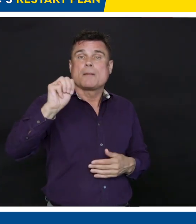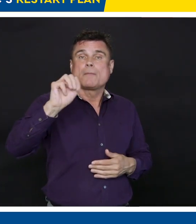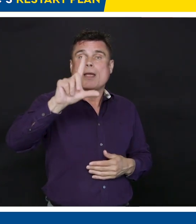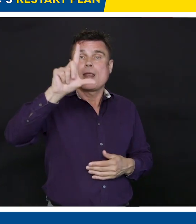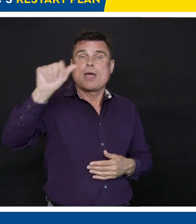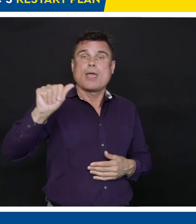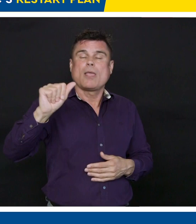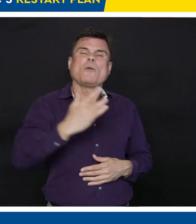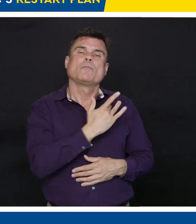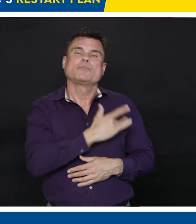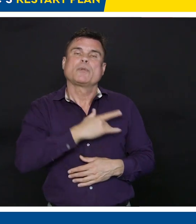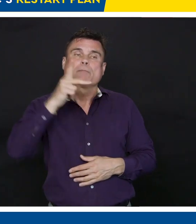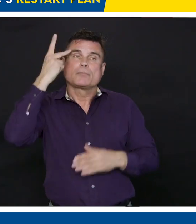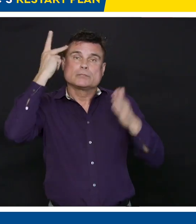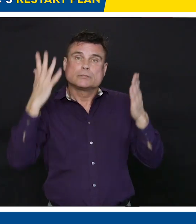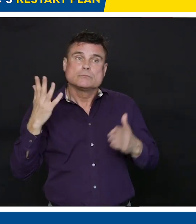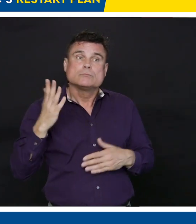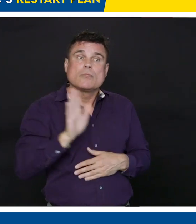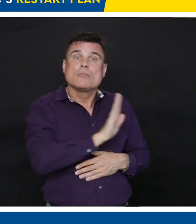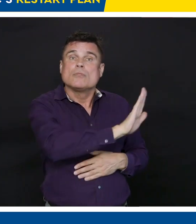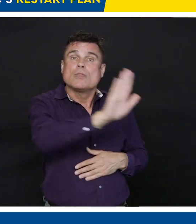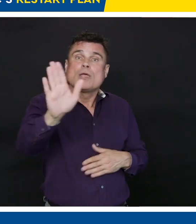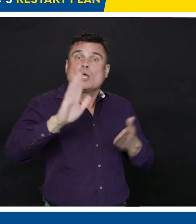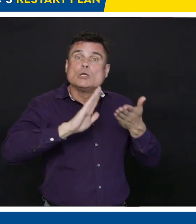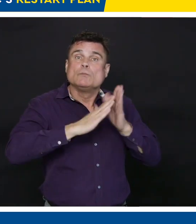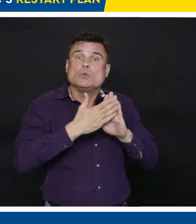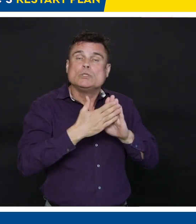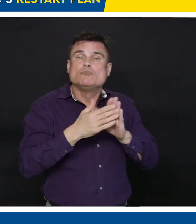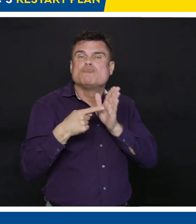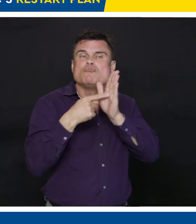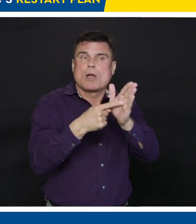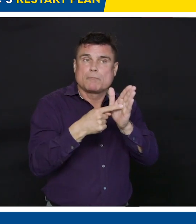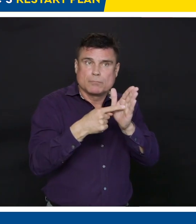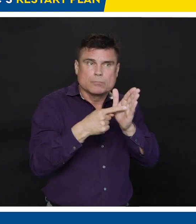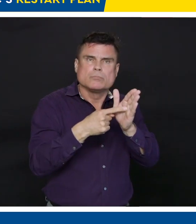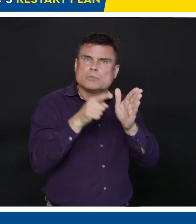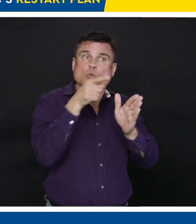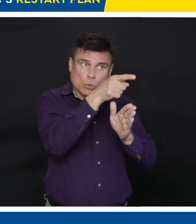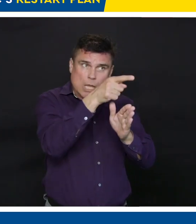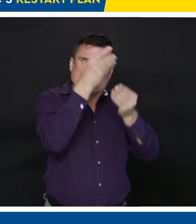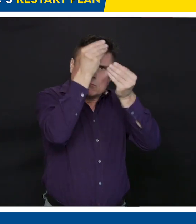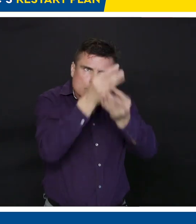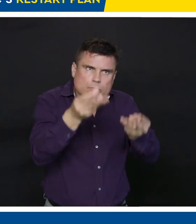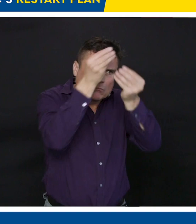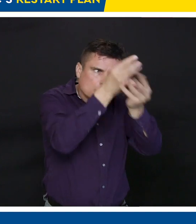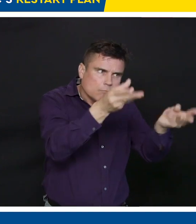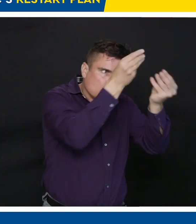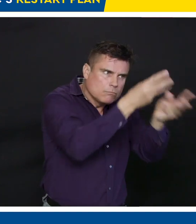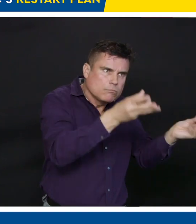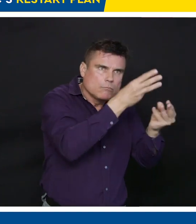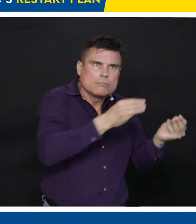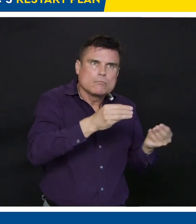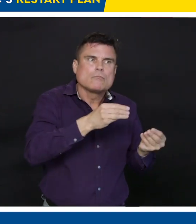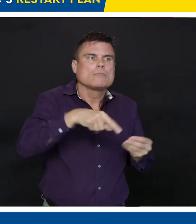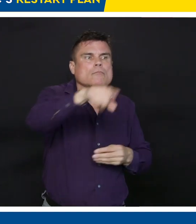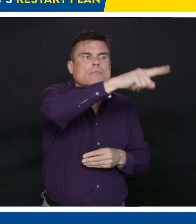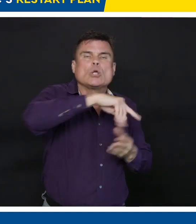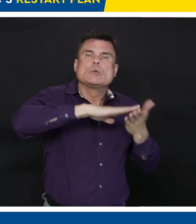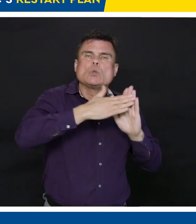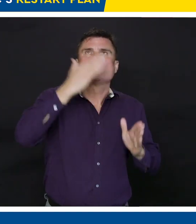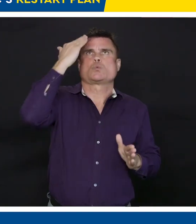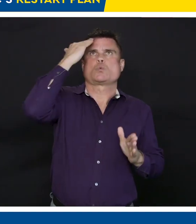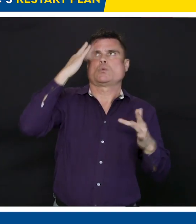The best way for us to receive information is through an MLA's office. So if you're a business that want more details,